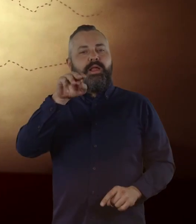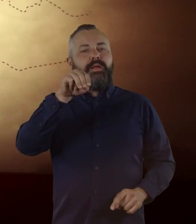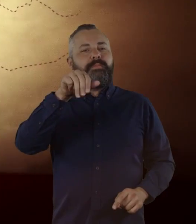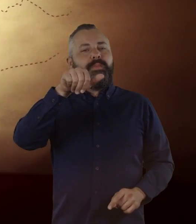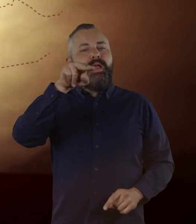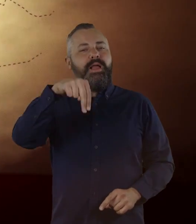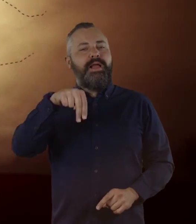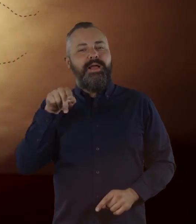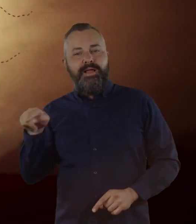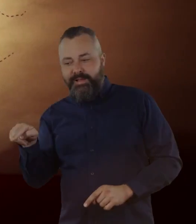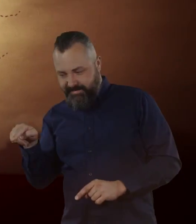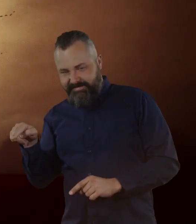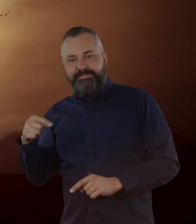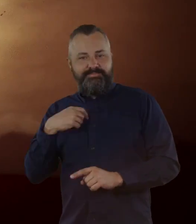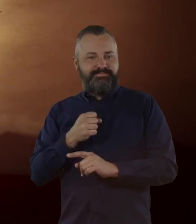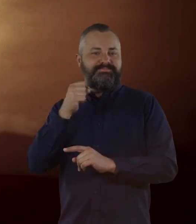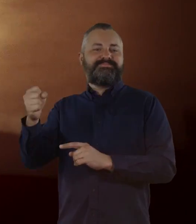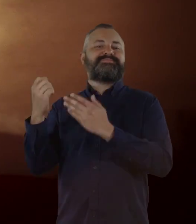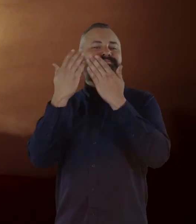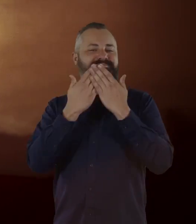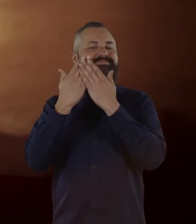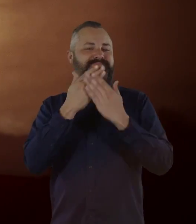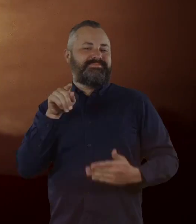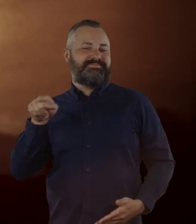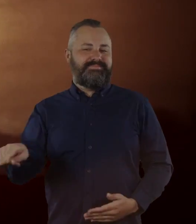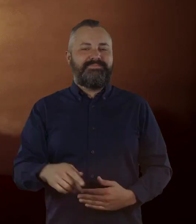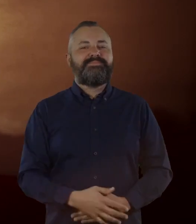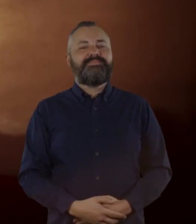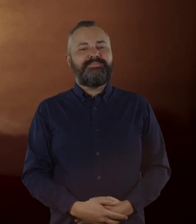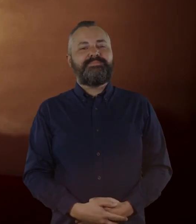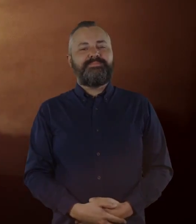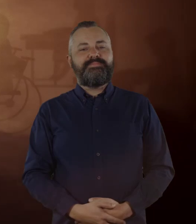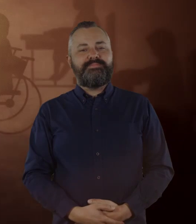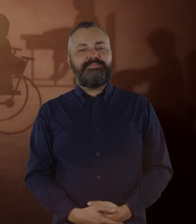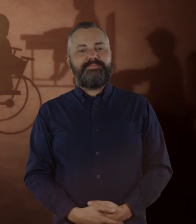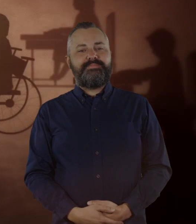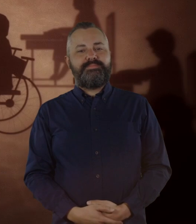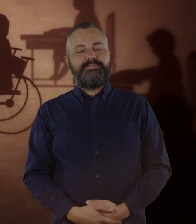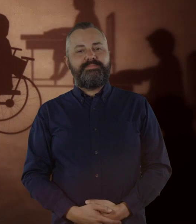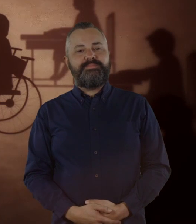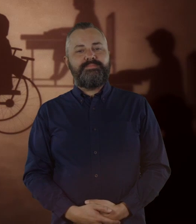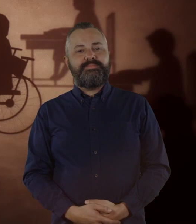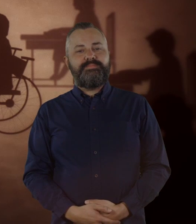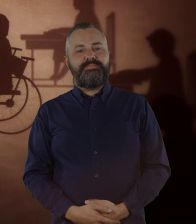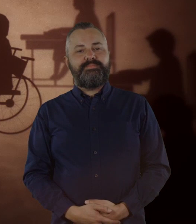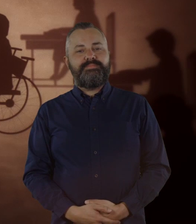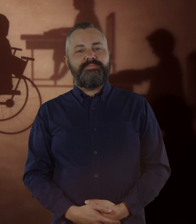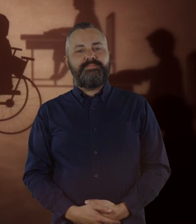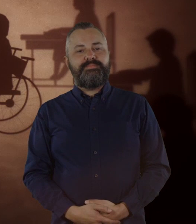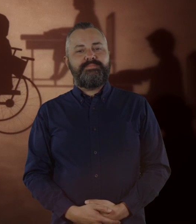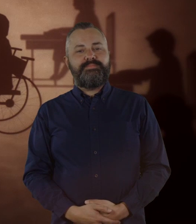to go to a school in Amman. A winding course is plotted on the map from Aljaon to the city of Amman to the south.